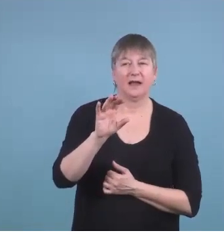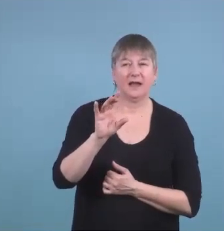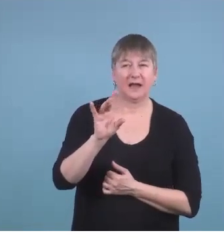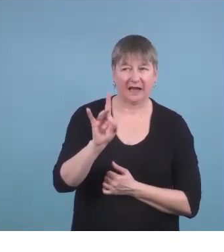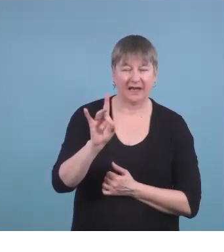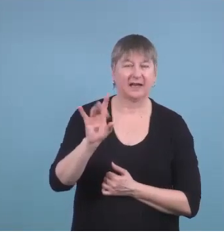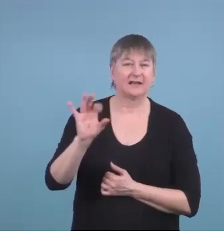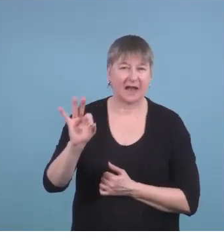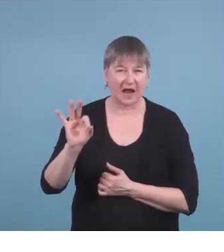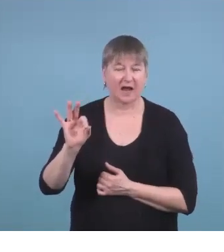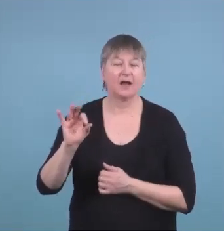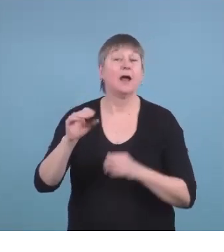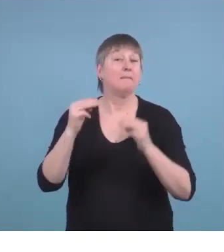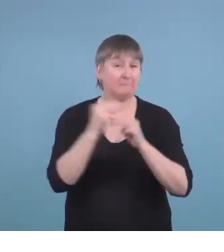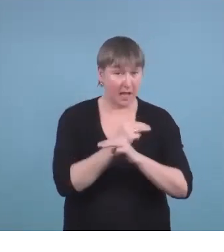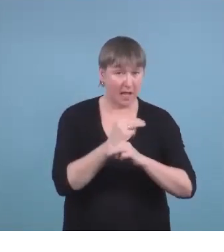also at grade level